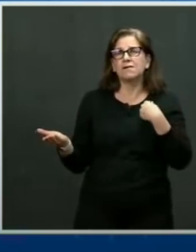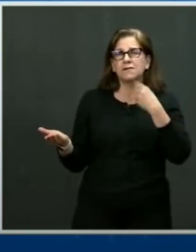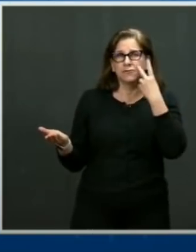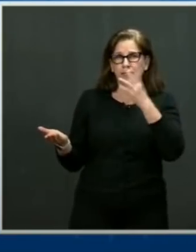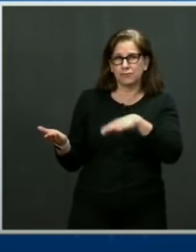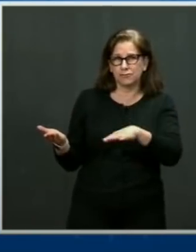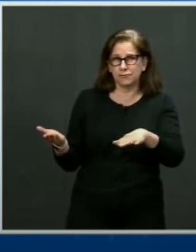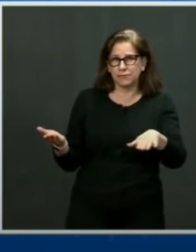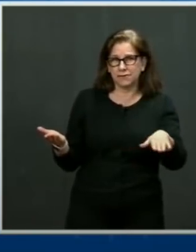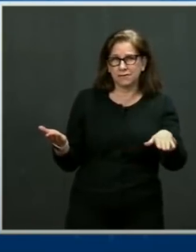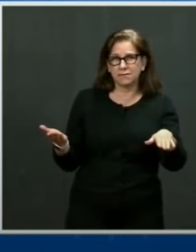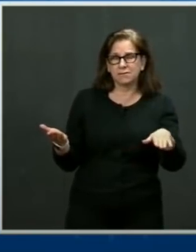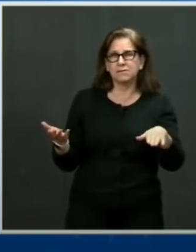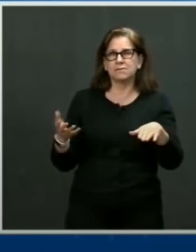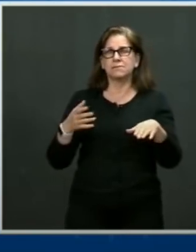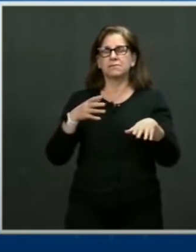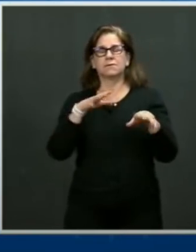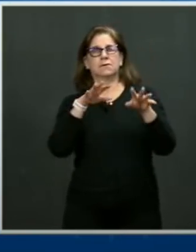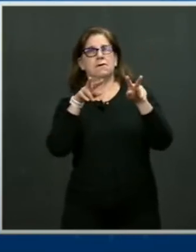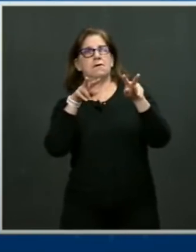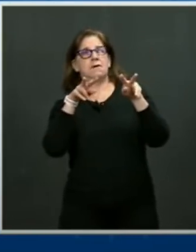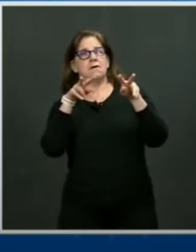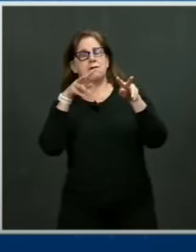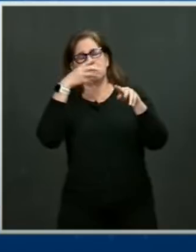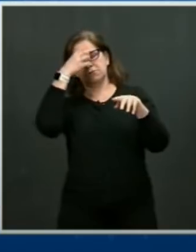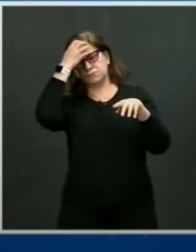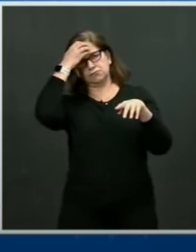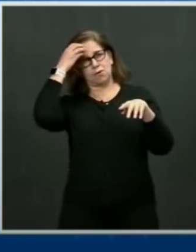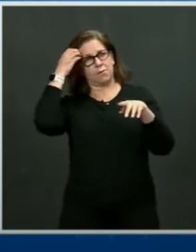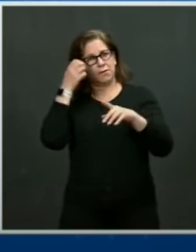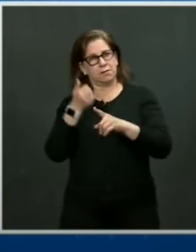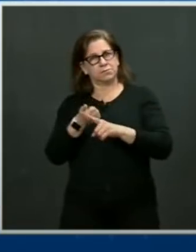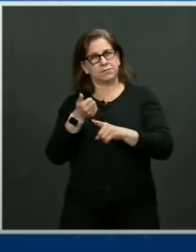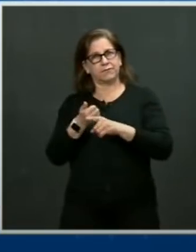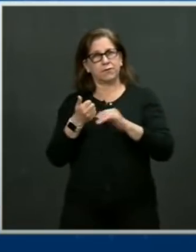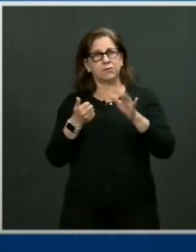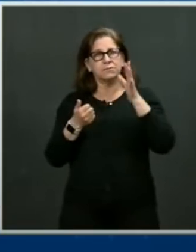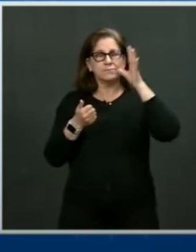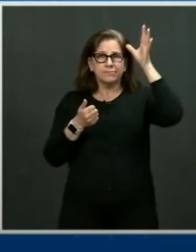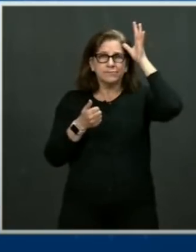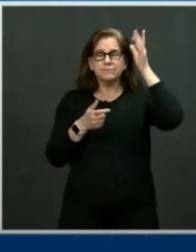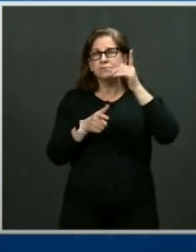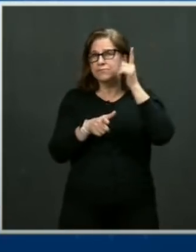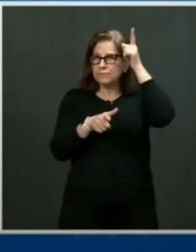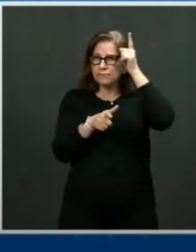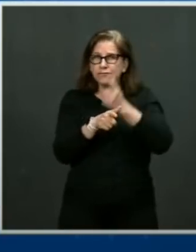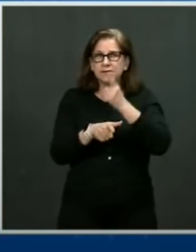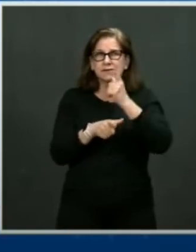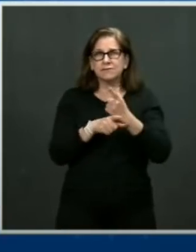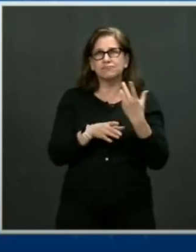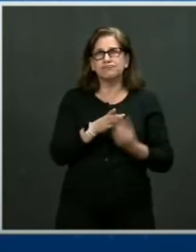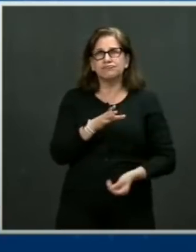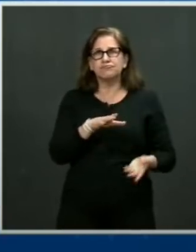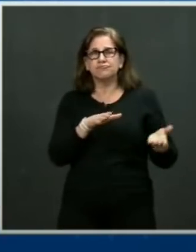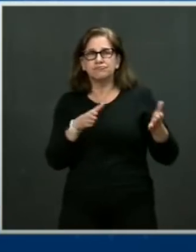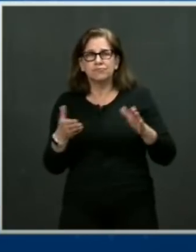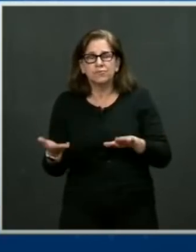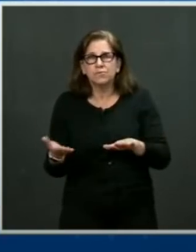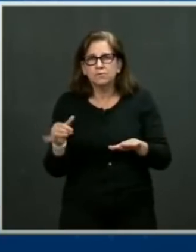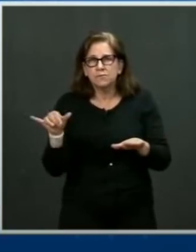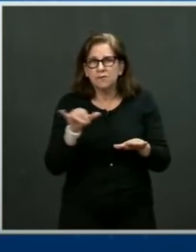traumatized by the loss of a parent or sibling. And I have fought my entire career